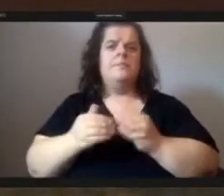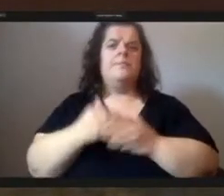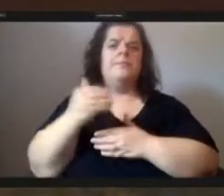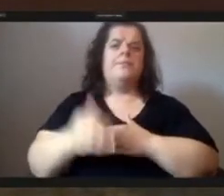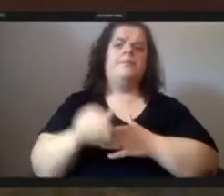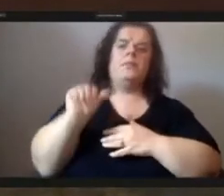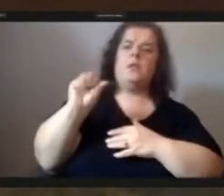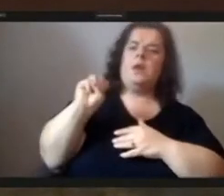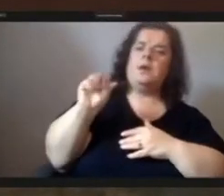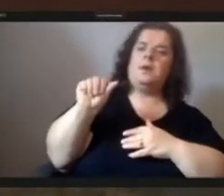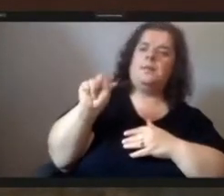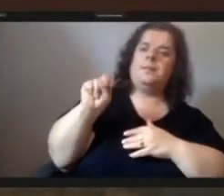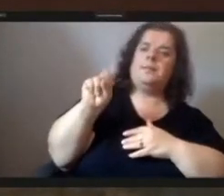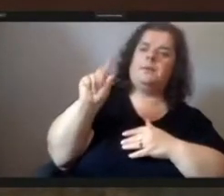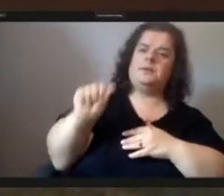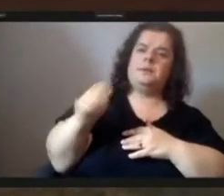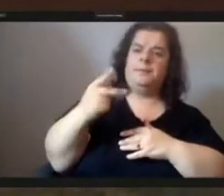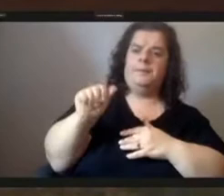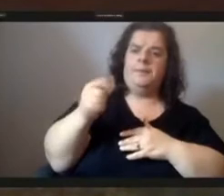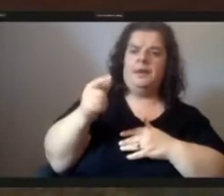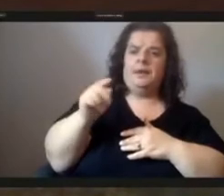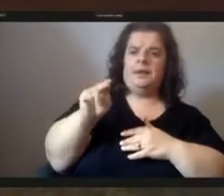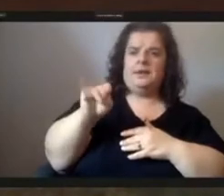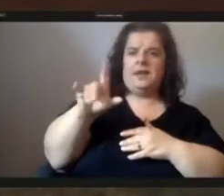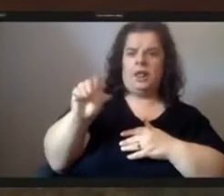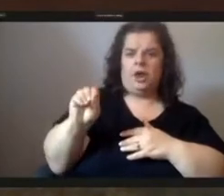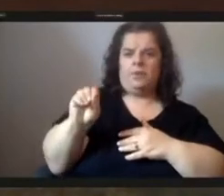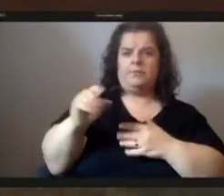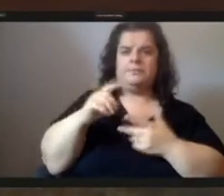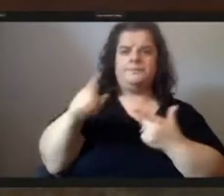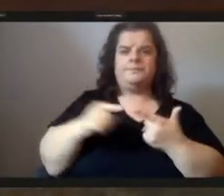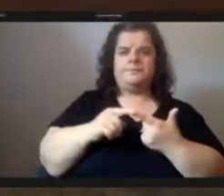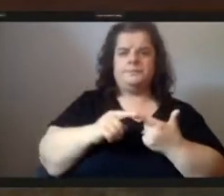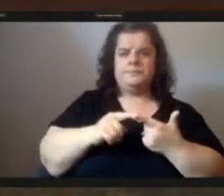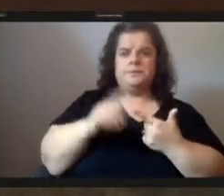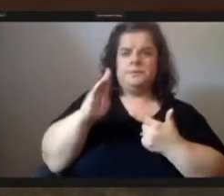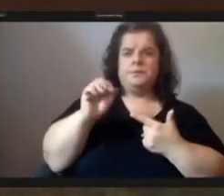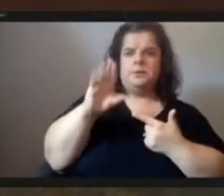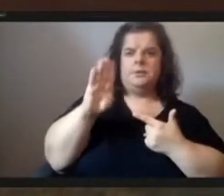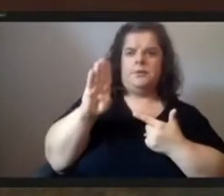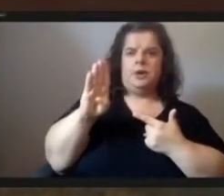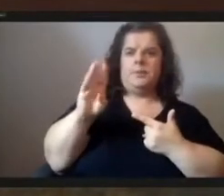paganiello and after amanda we have barb warwick